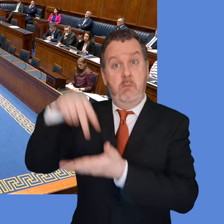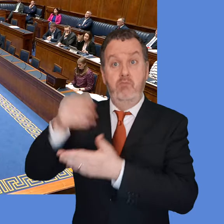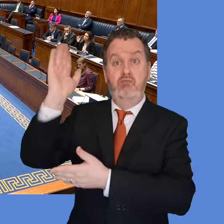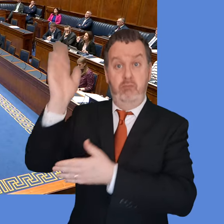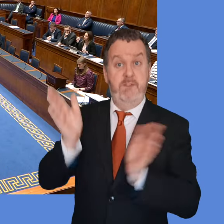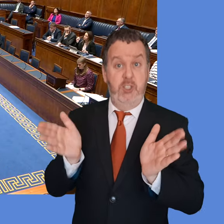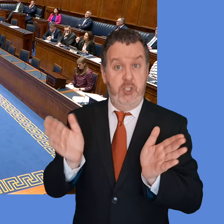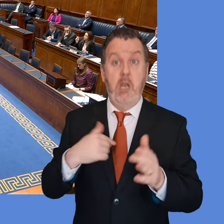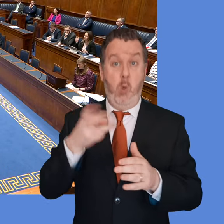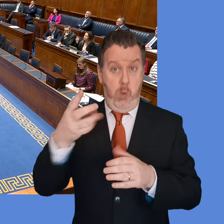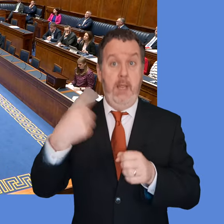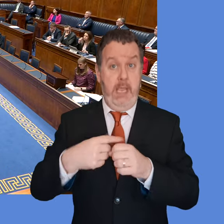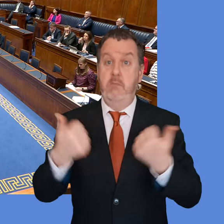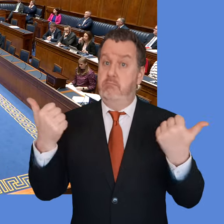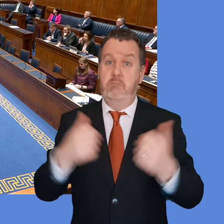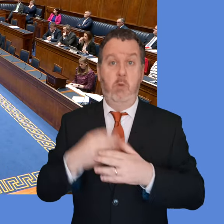Donald Donnelly.